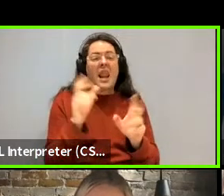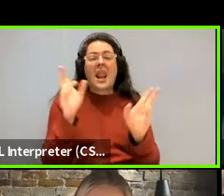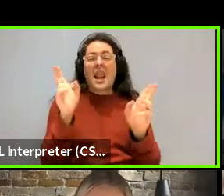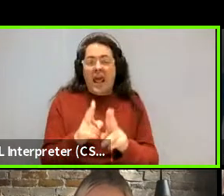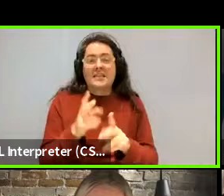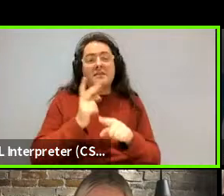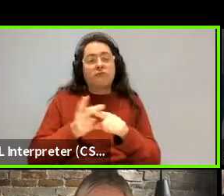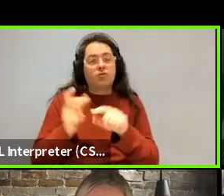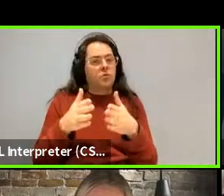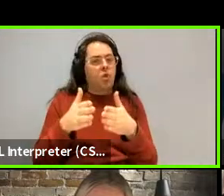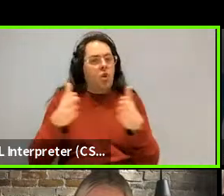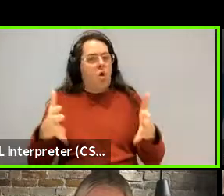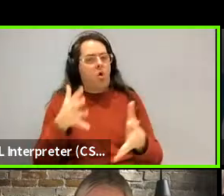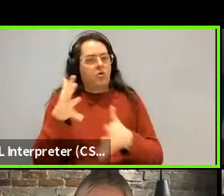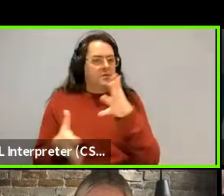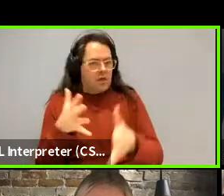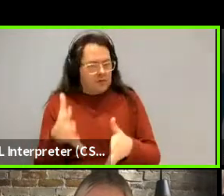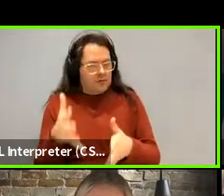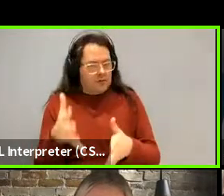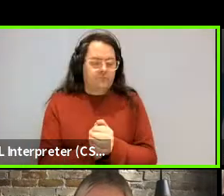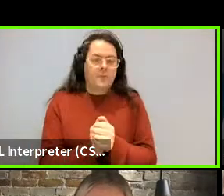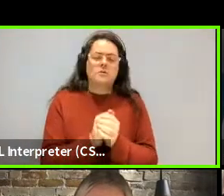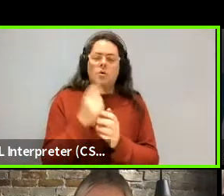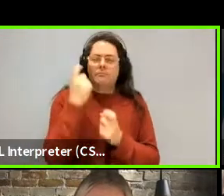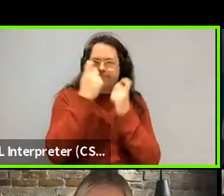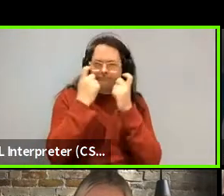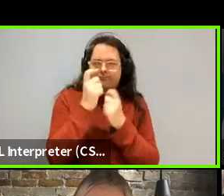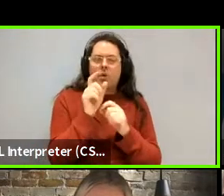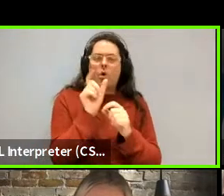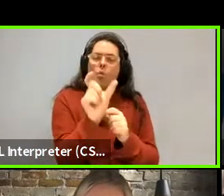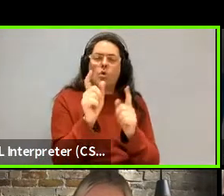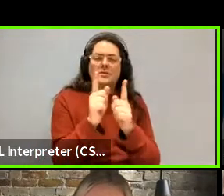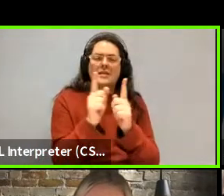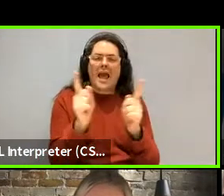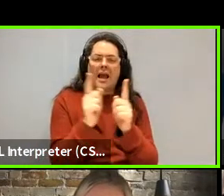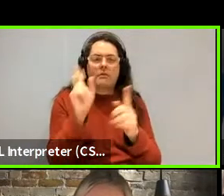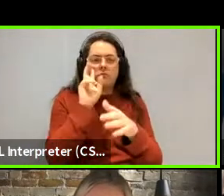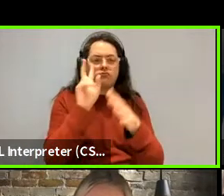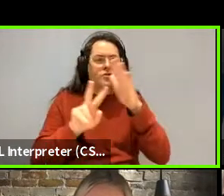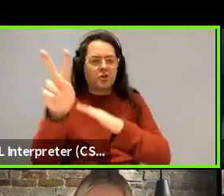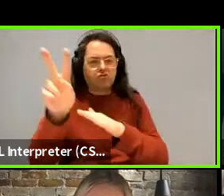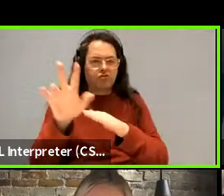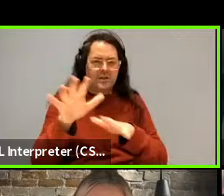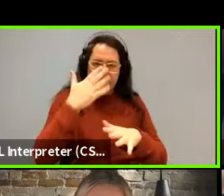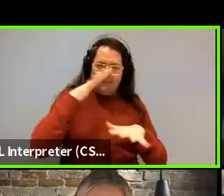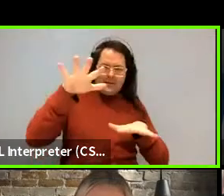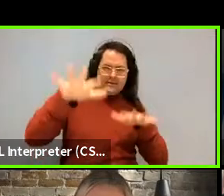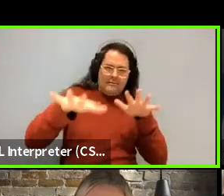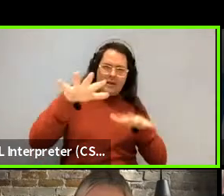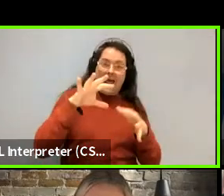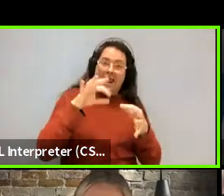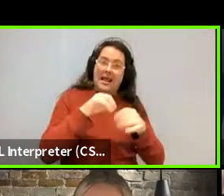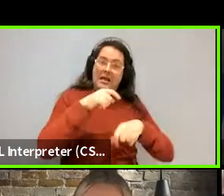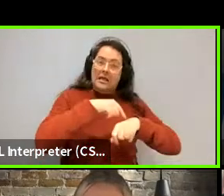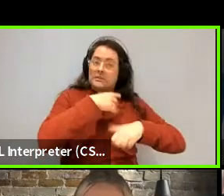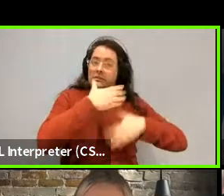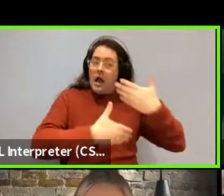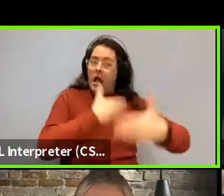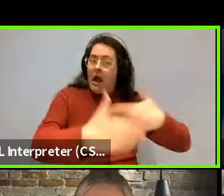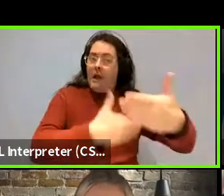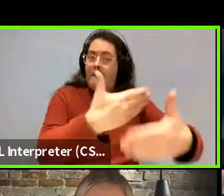about your, about the relationship between word length and predictability, because obviously that would come about over time through